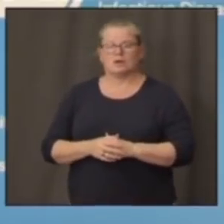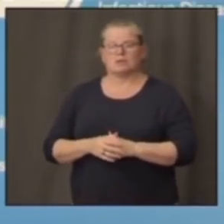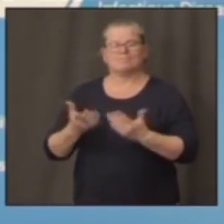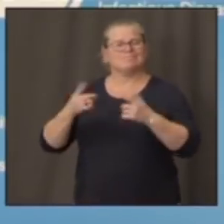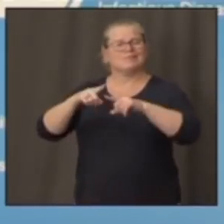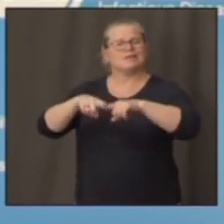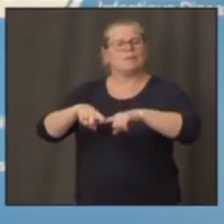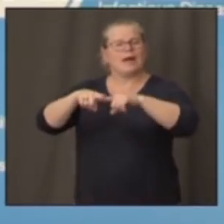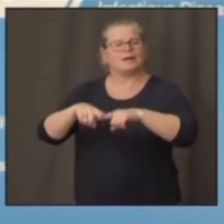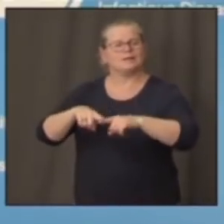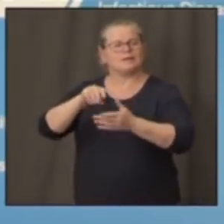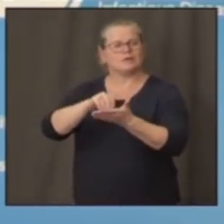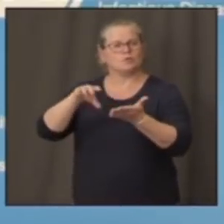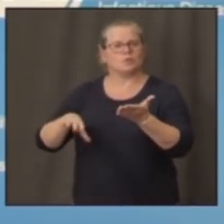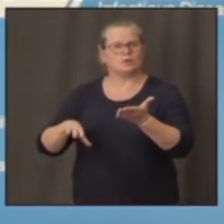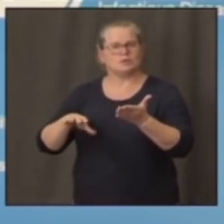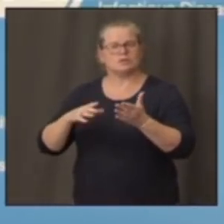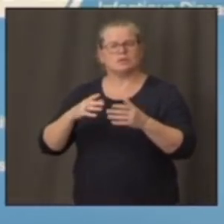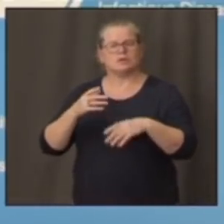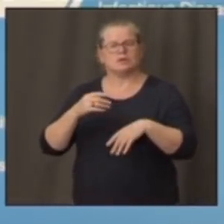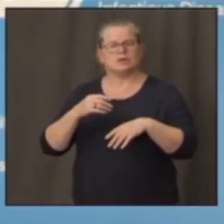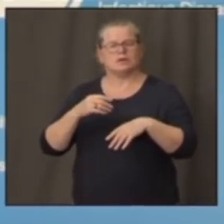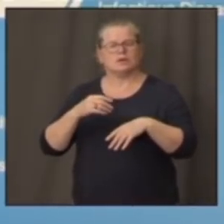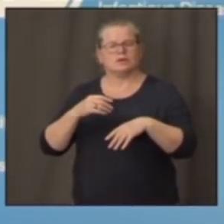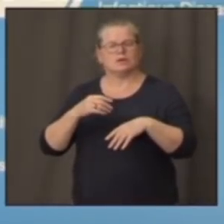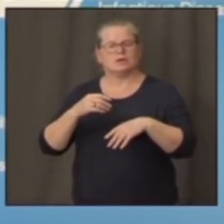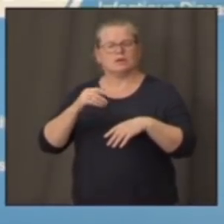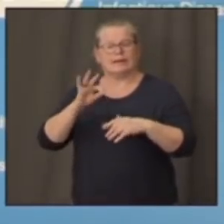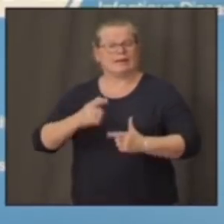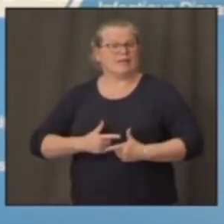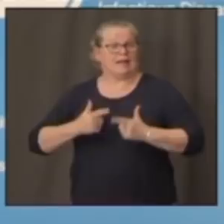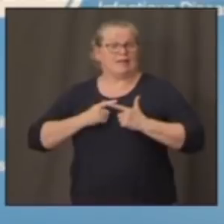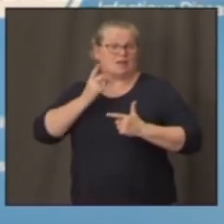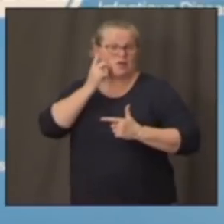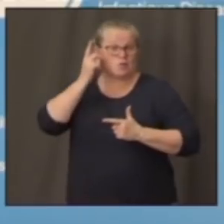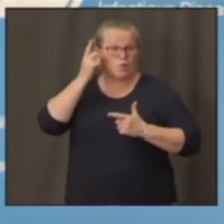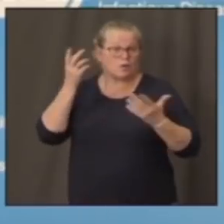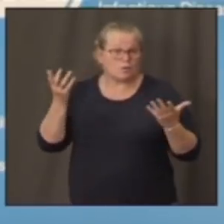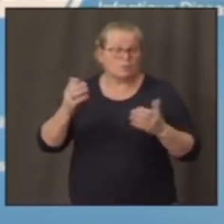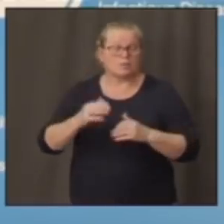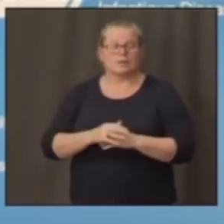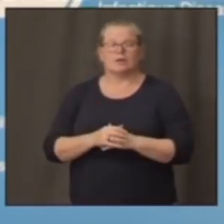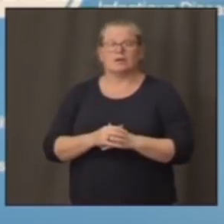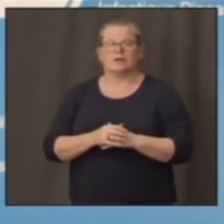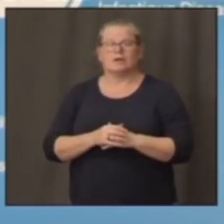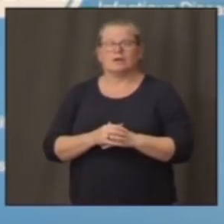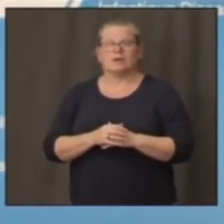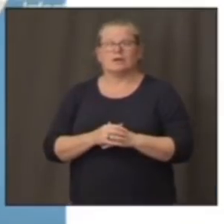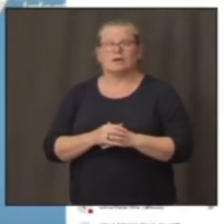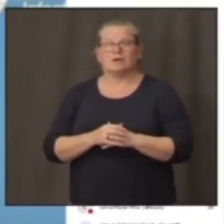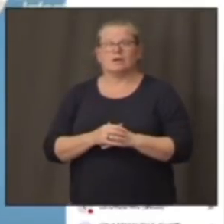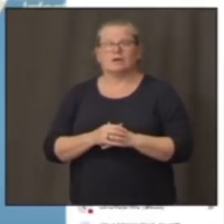dorm. I mean, one of the things that can become is surveillance.